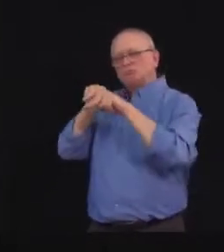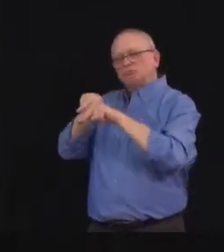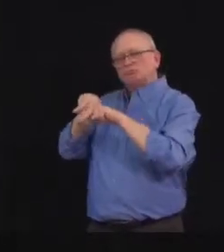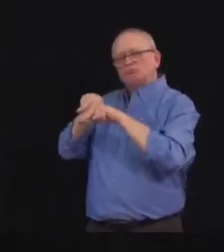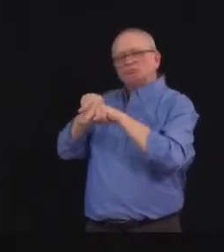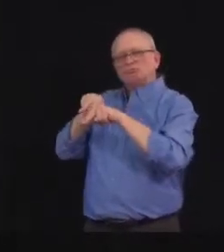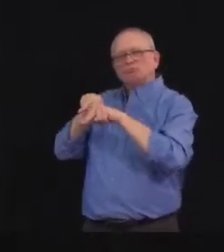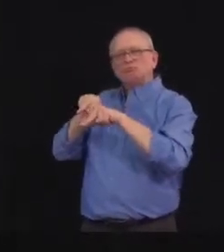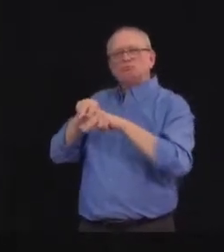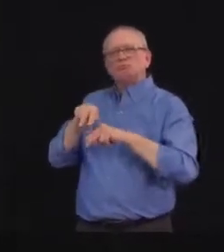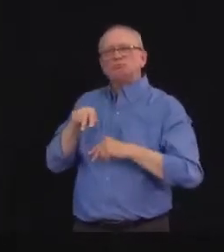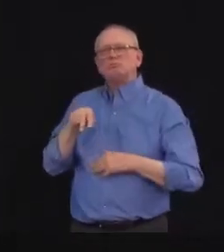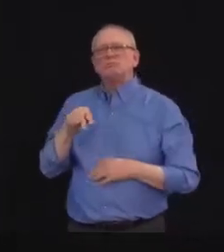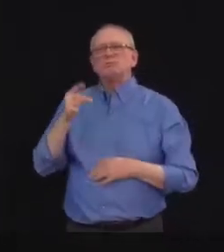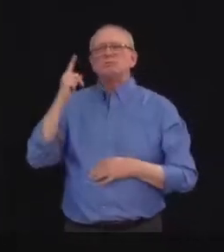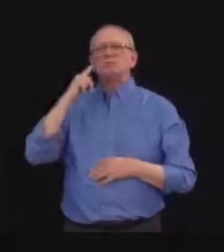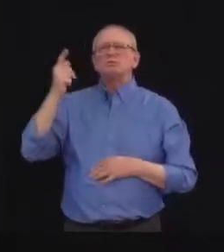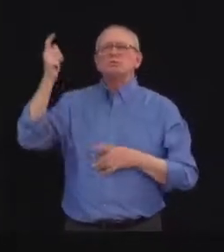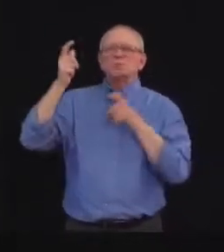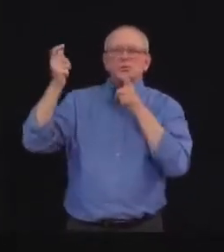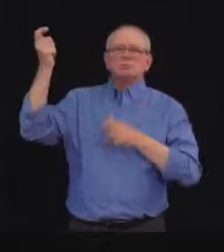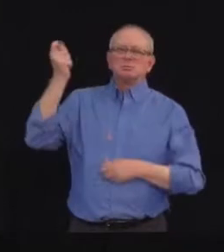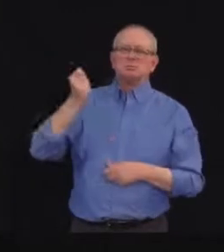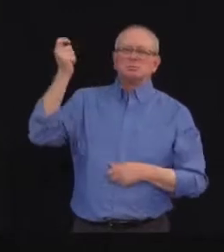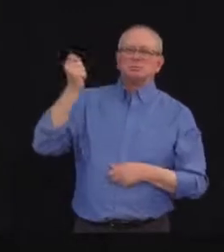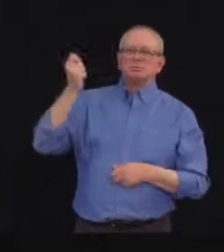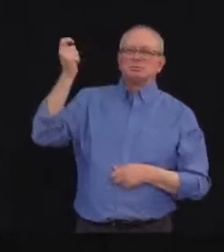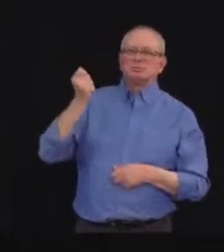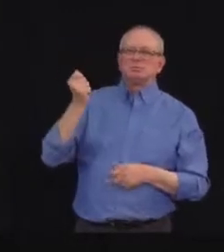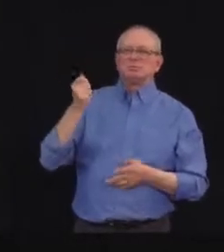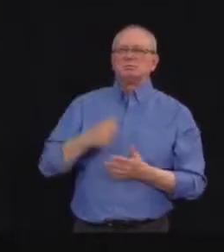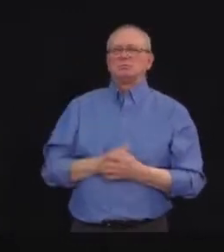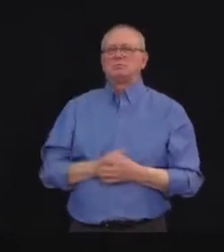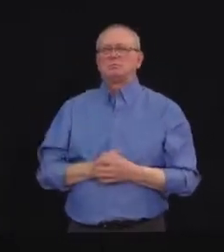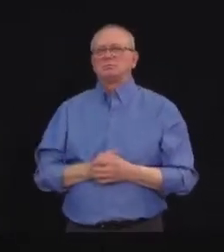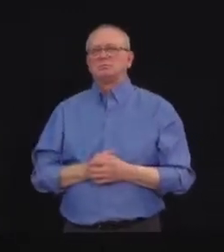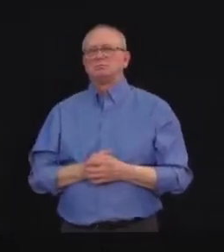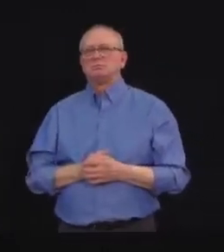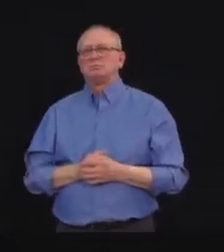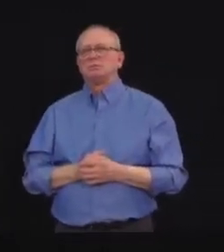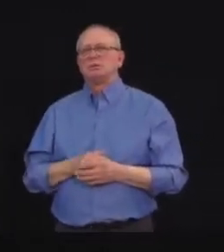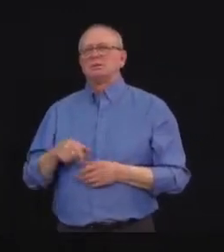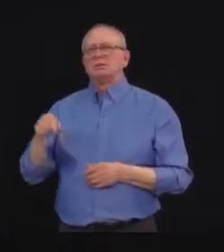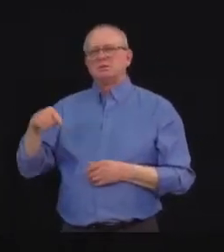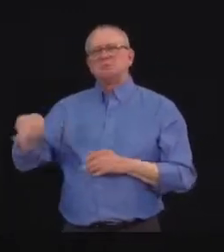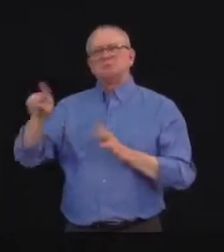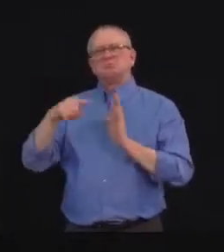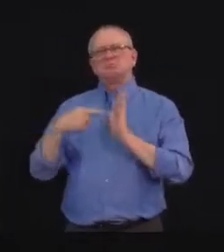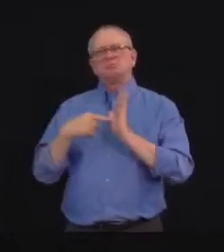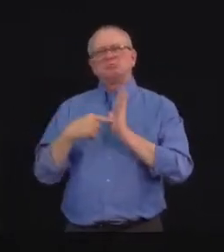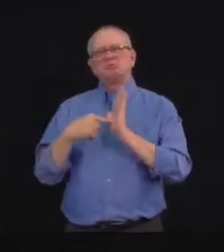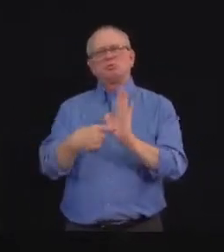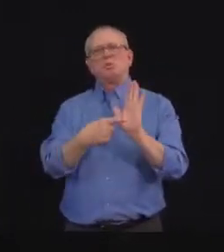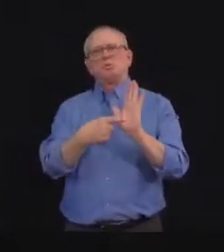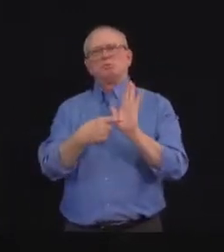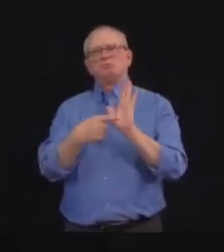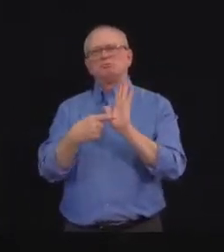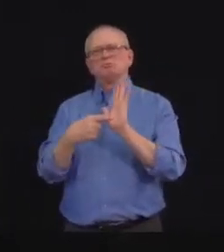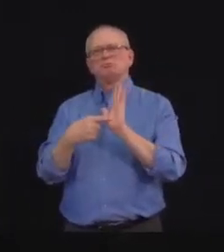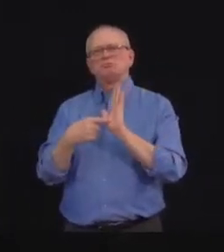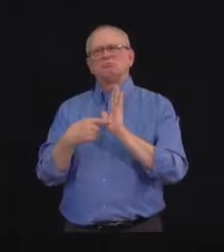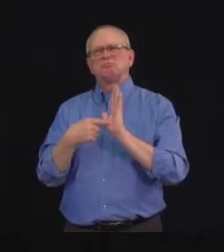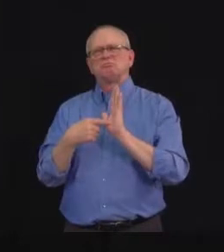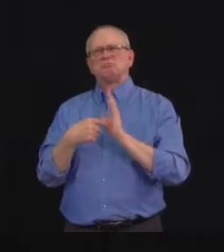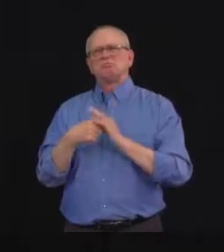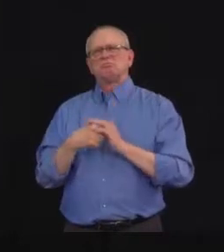investments are managed by AIMCO. So, there is a regular reporting requirement to ensure for accountability. There is,